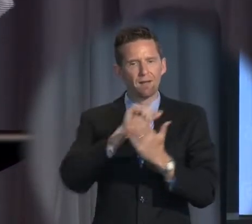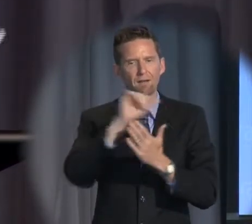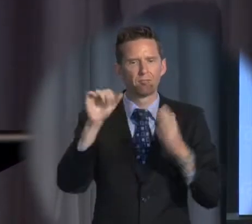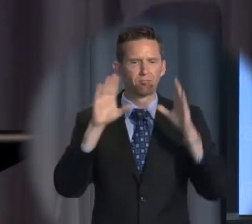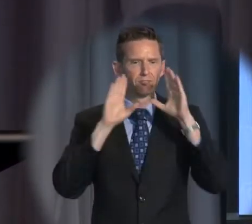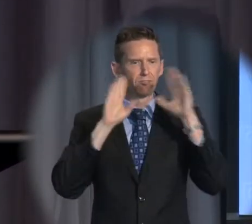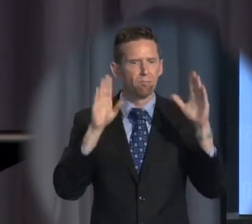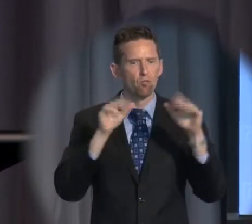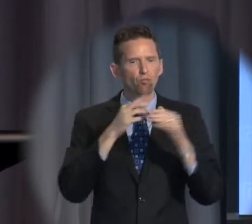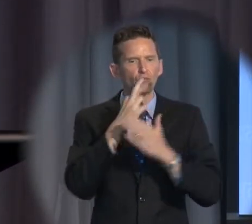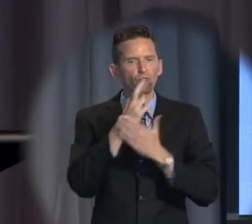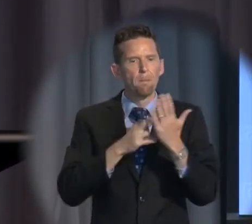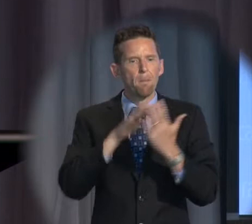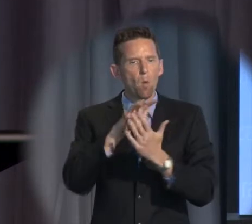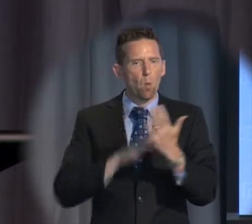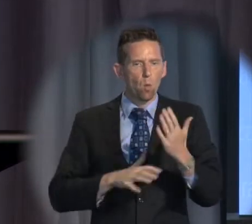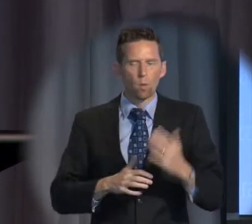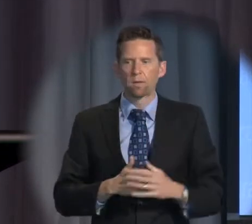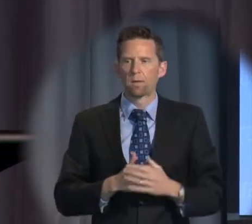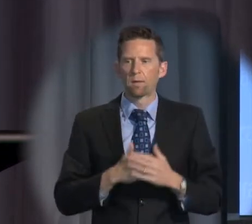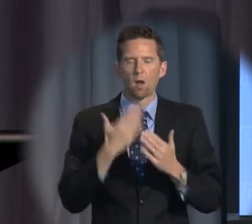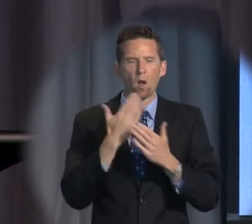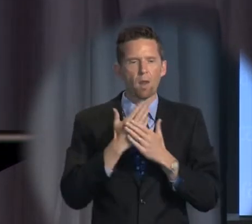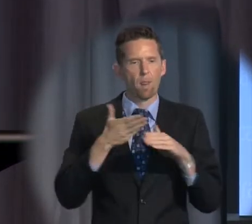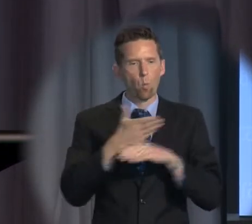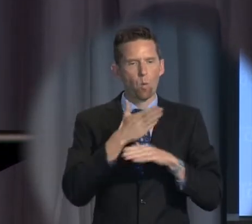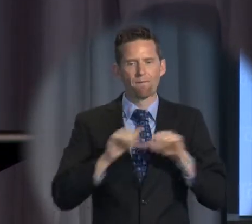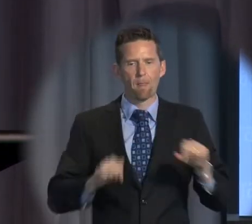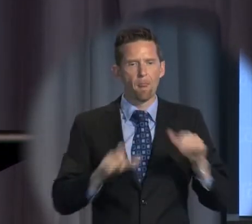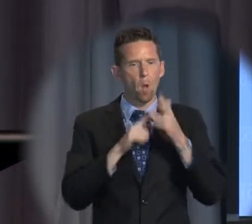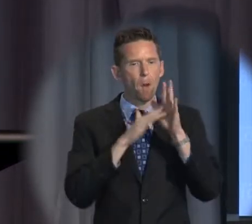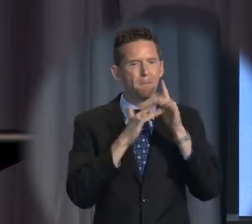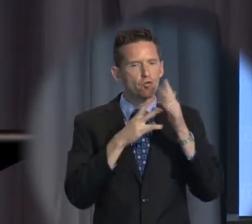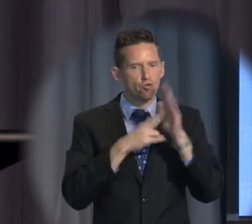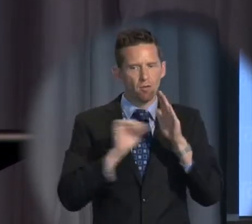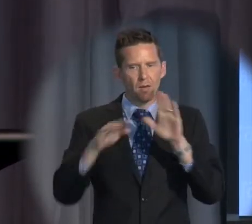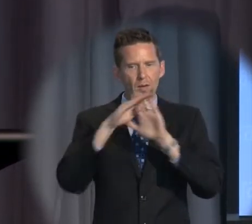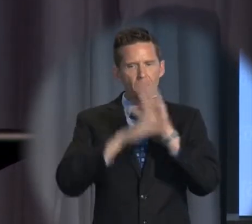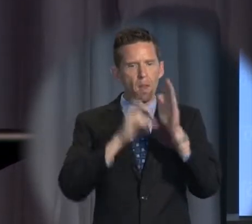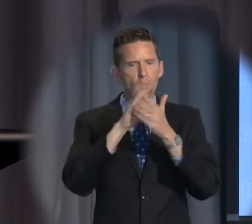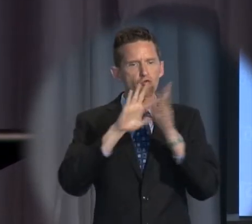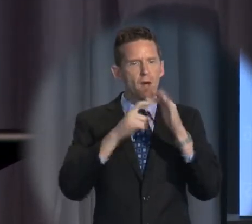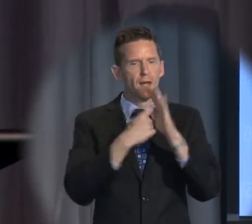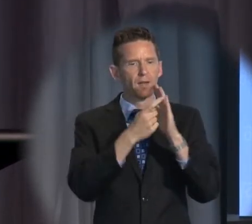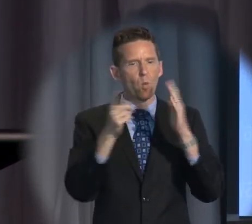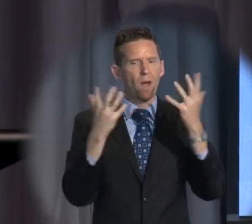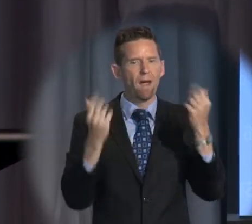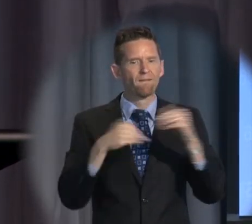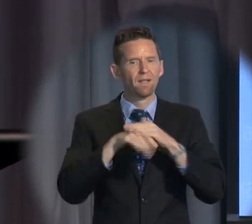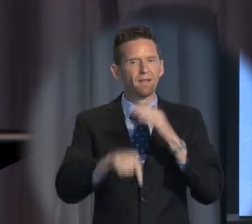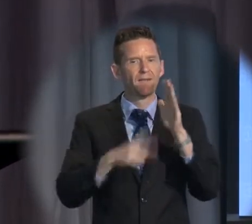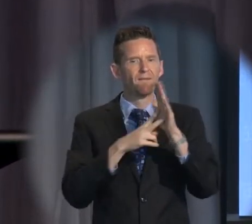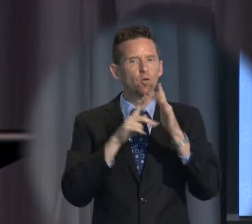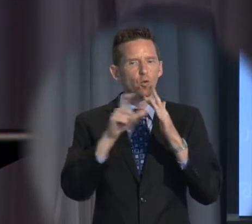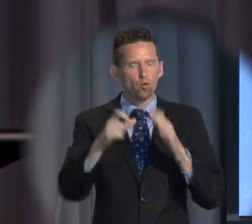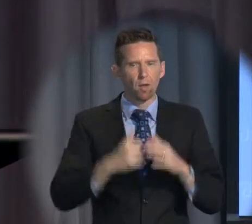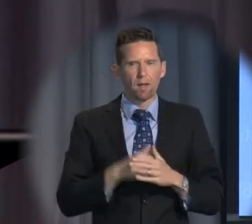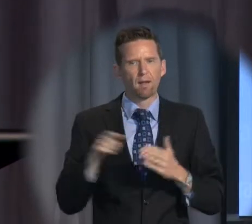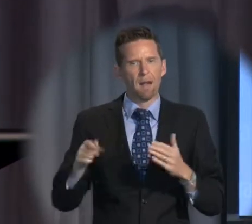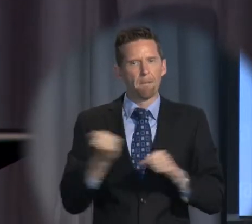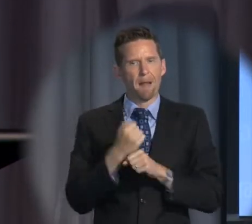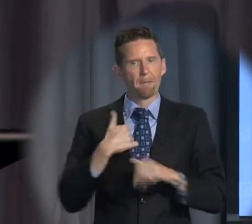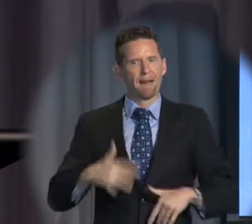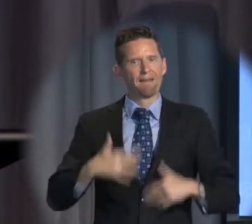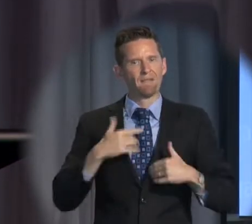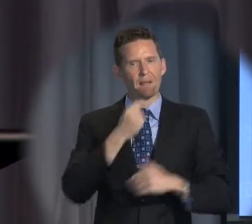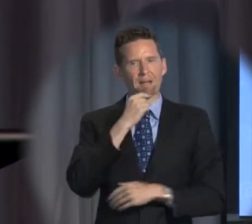report on the work of the Commission and the Charter that you have in Victoria, and it did make me feel rather